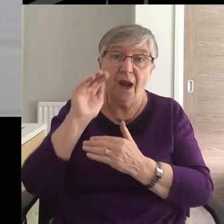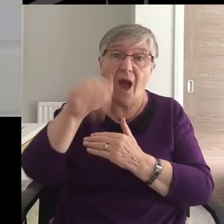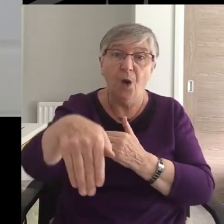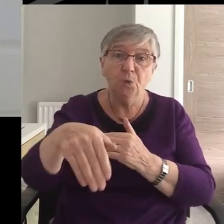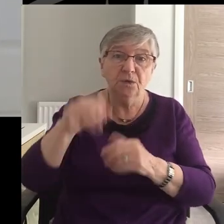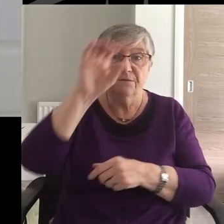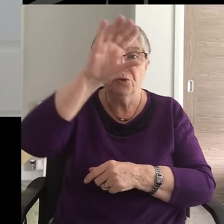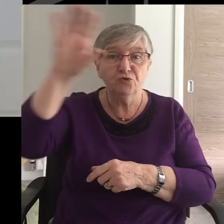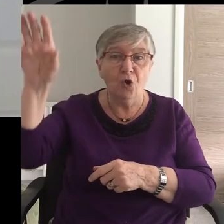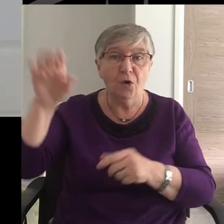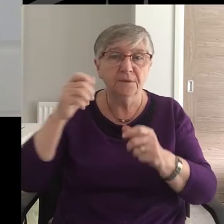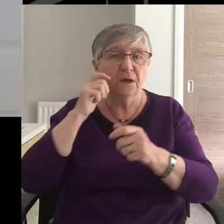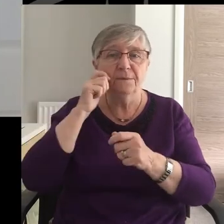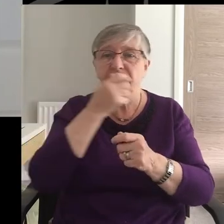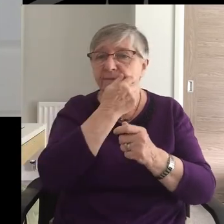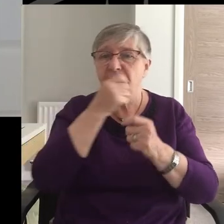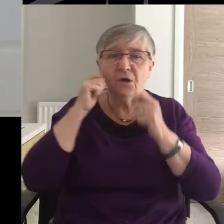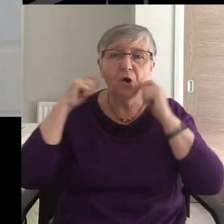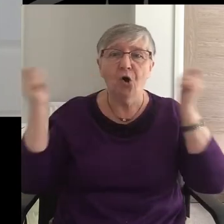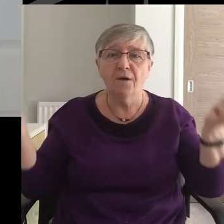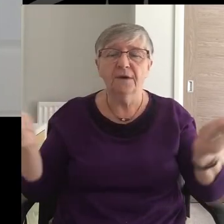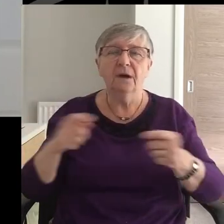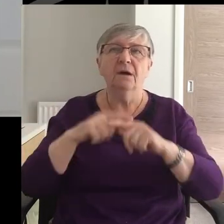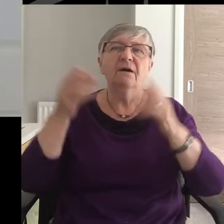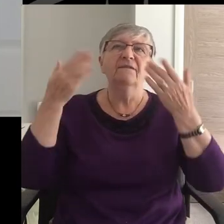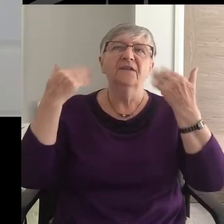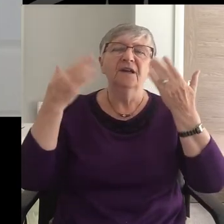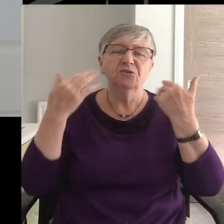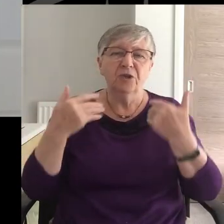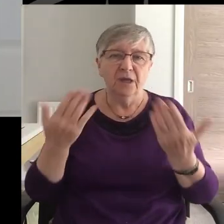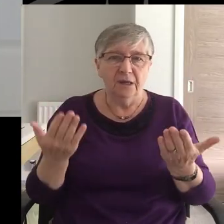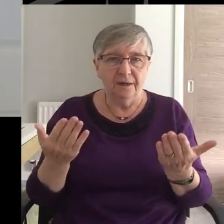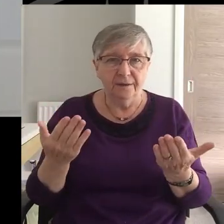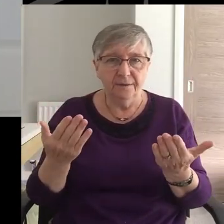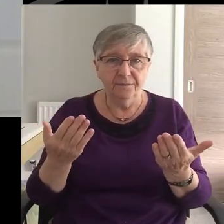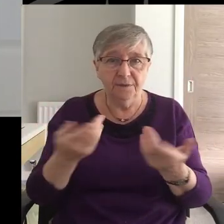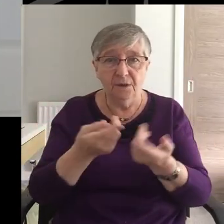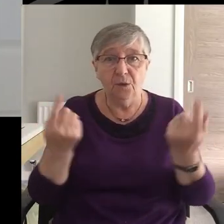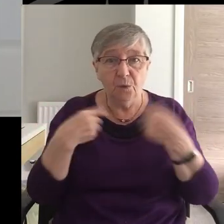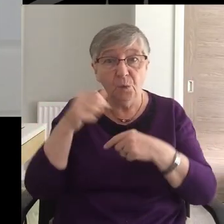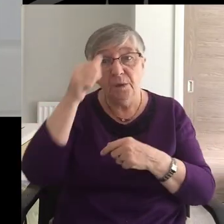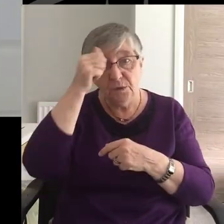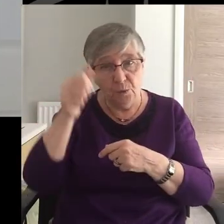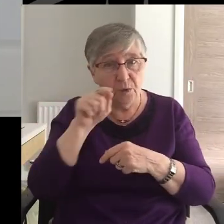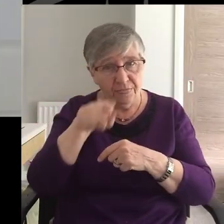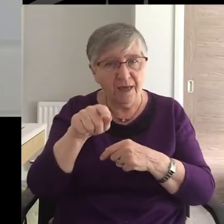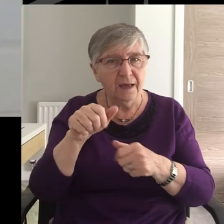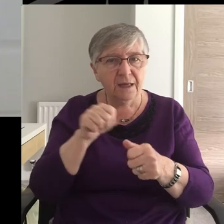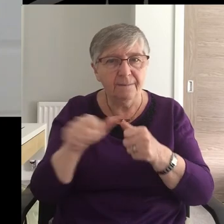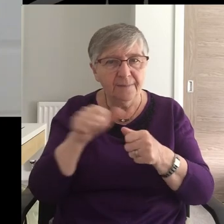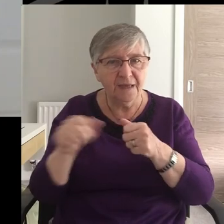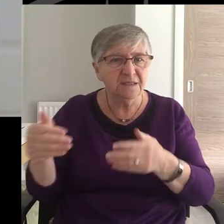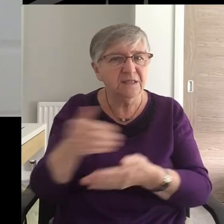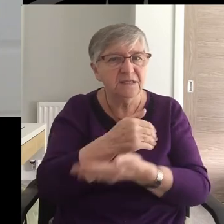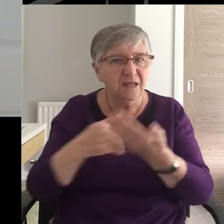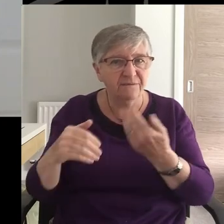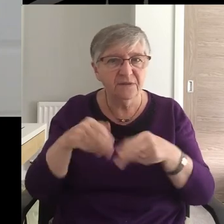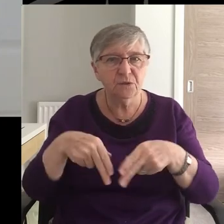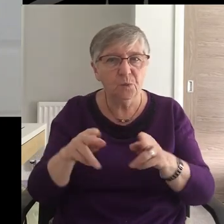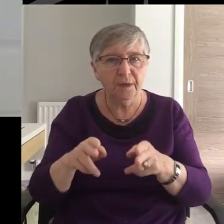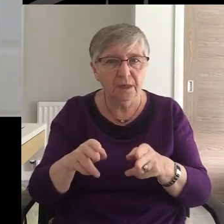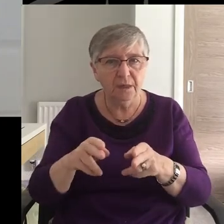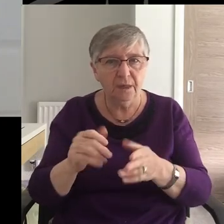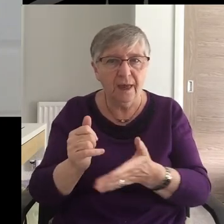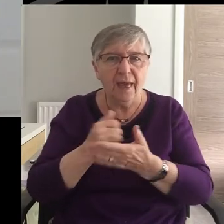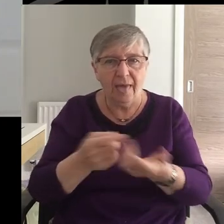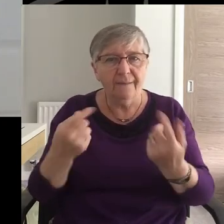When we come out of the shops And can get them off again We know it's the safest way Lord Just help us to keep